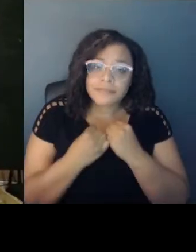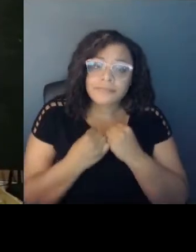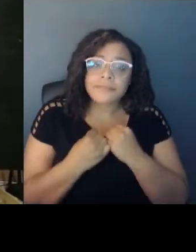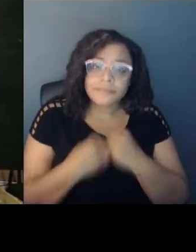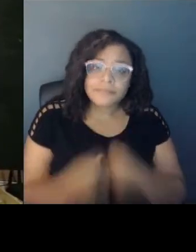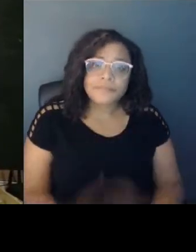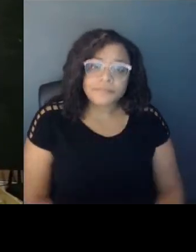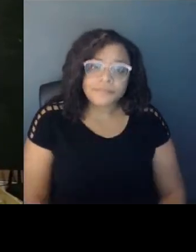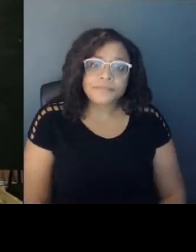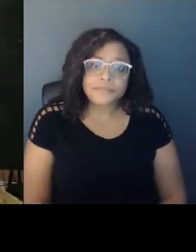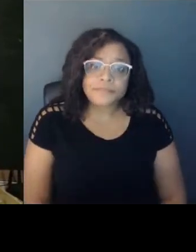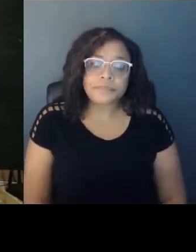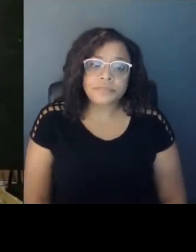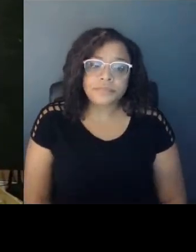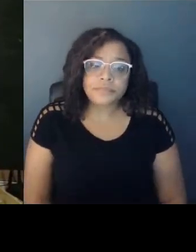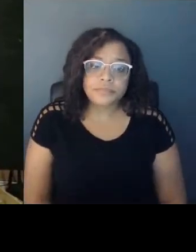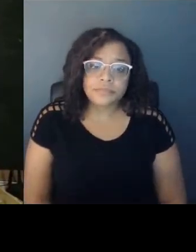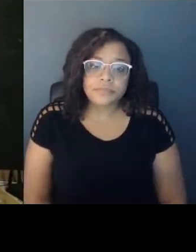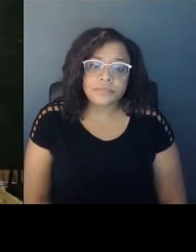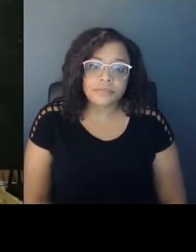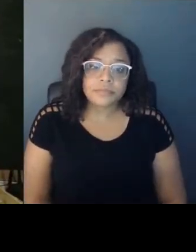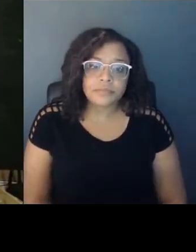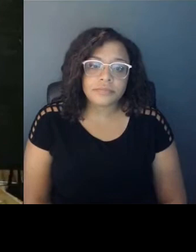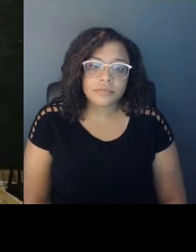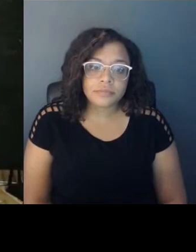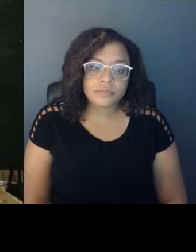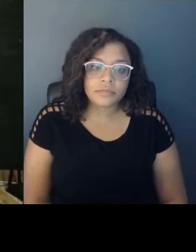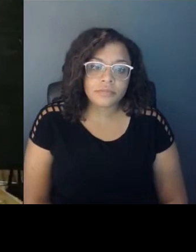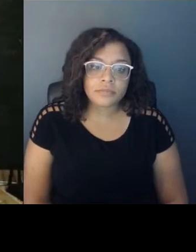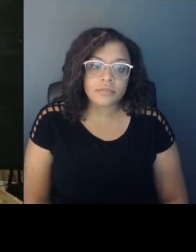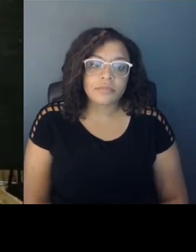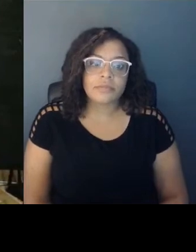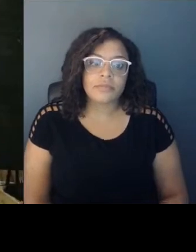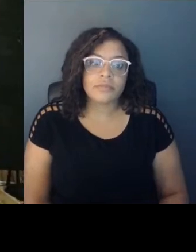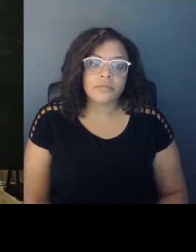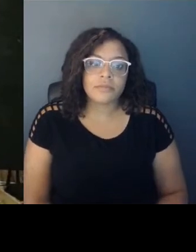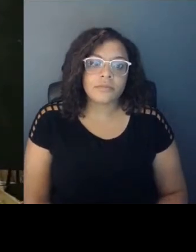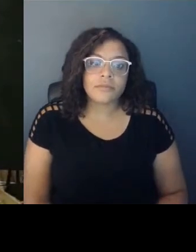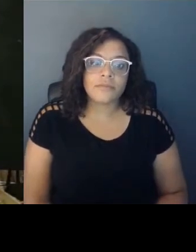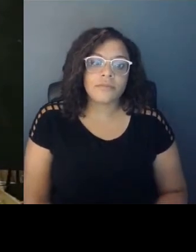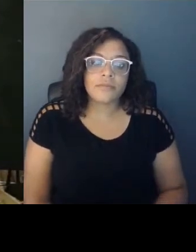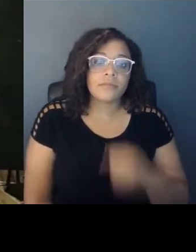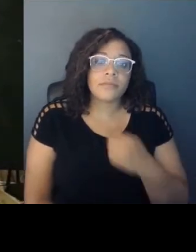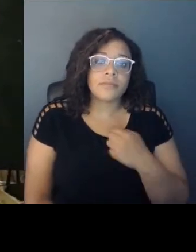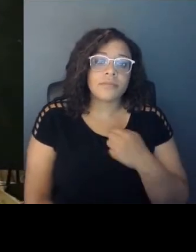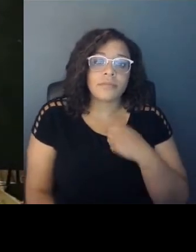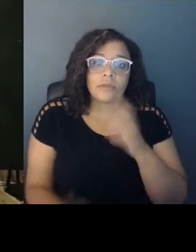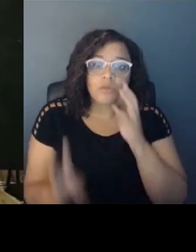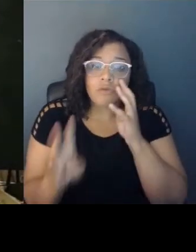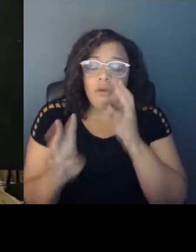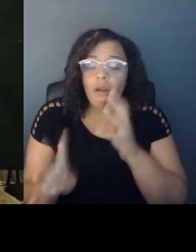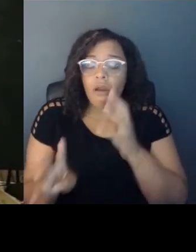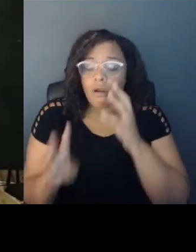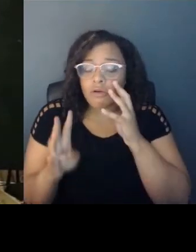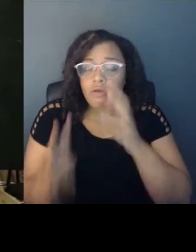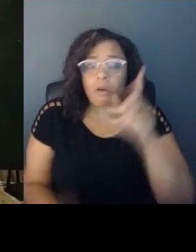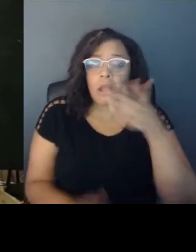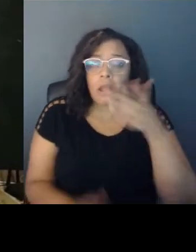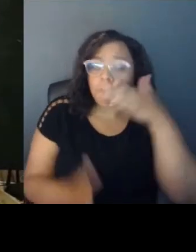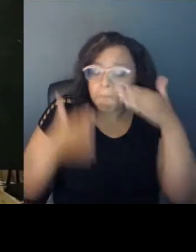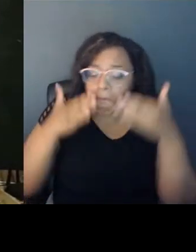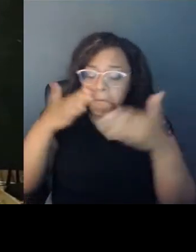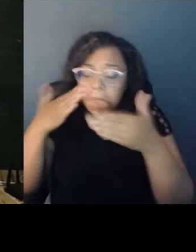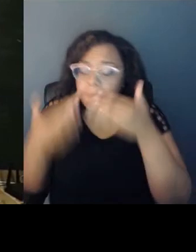You wipe away my tears. You replace my sorrows with a